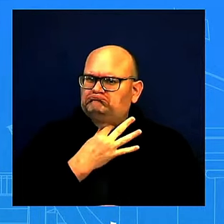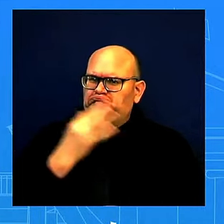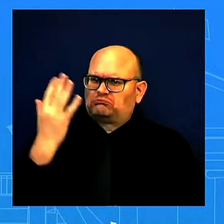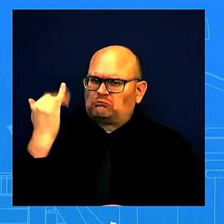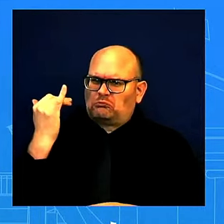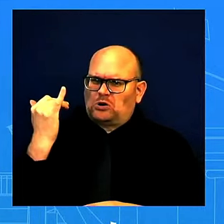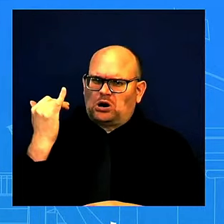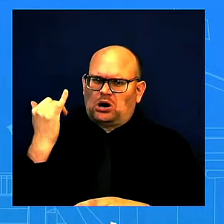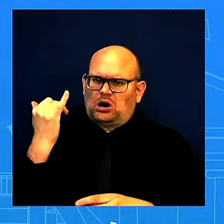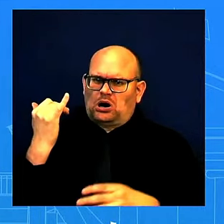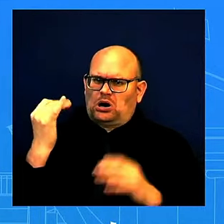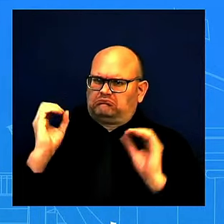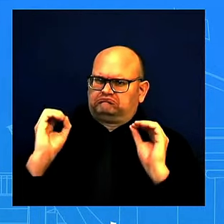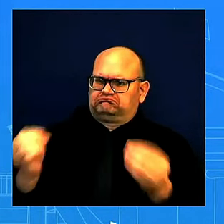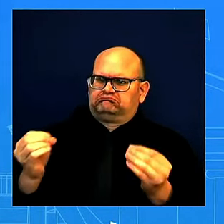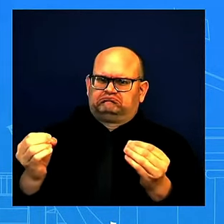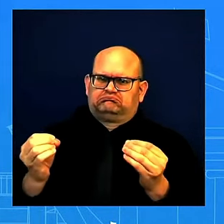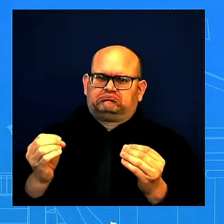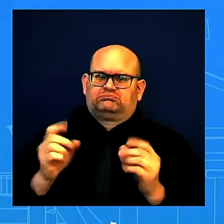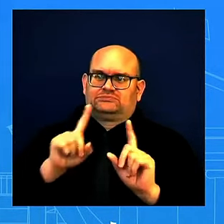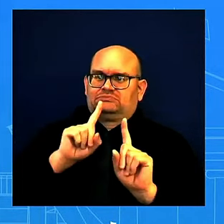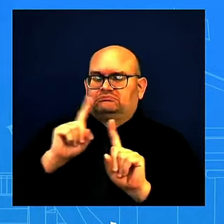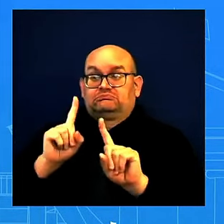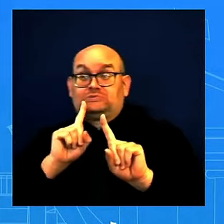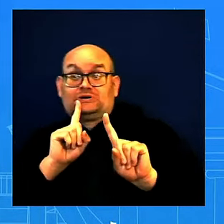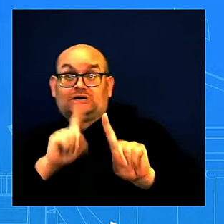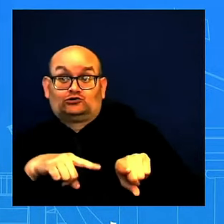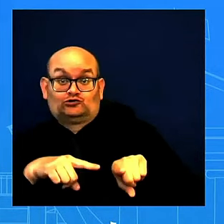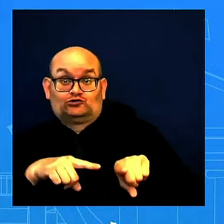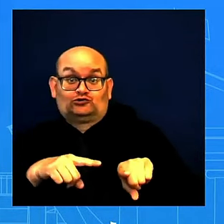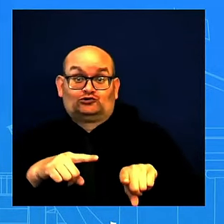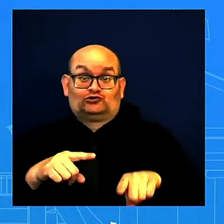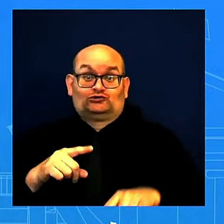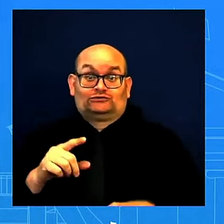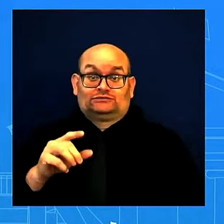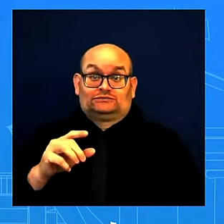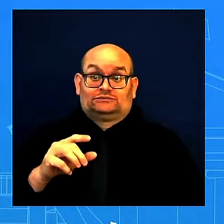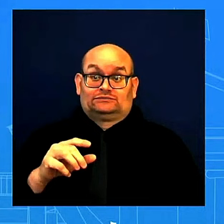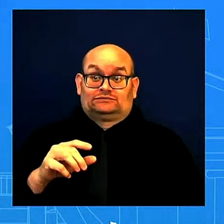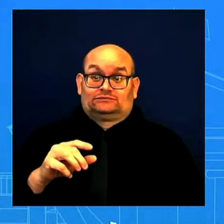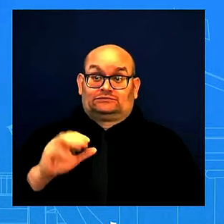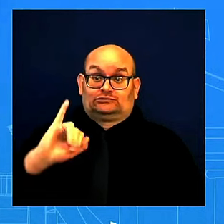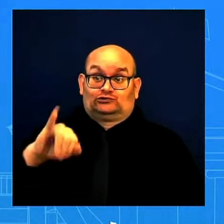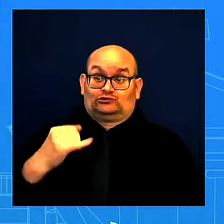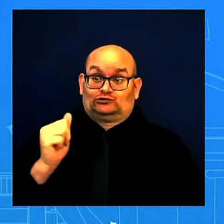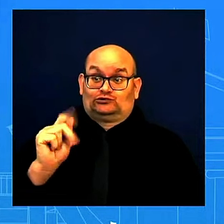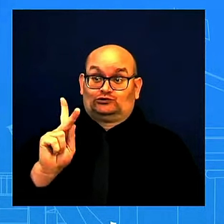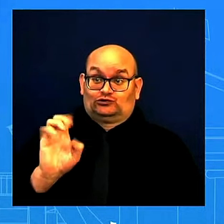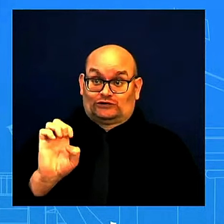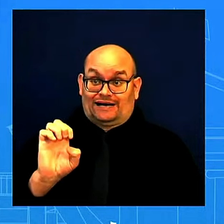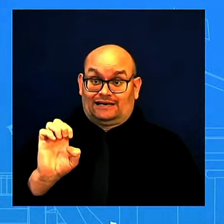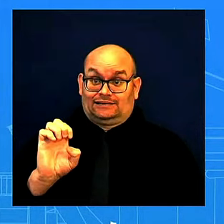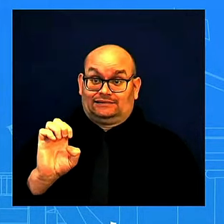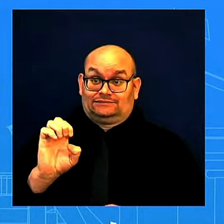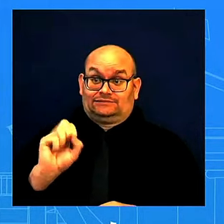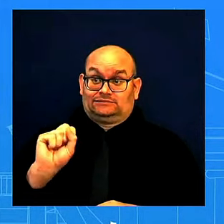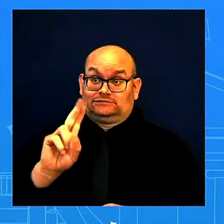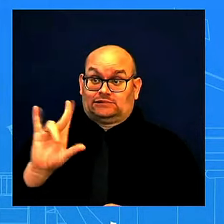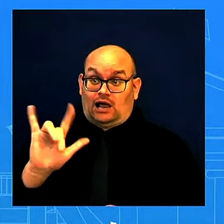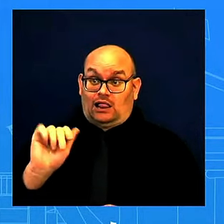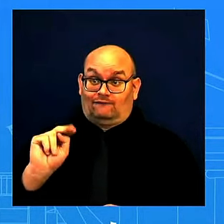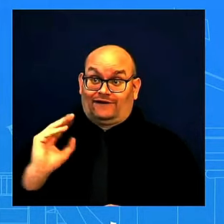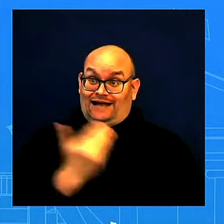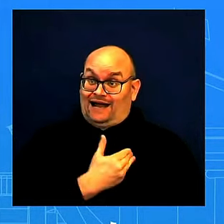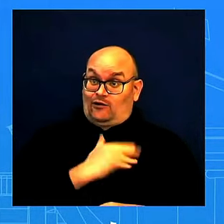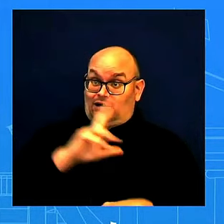Jake has said this very eloquently, Jake Sullivan, our National Security Advisor. He said it here. He said it multiple times during interviews